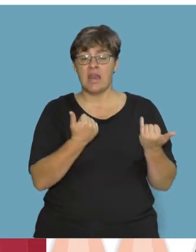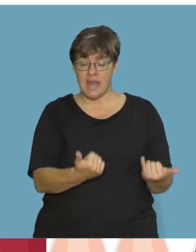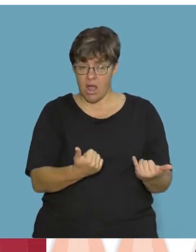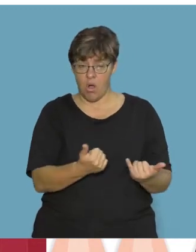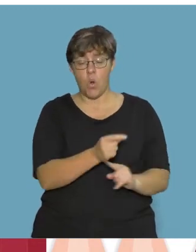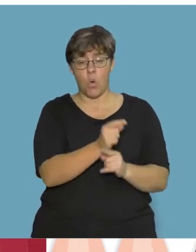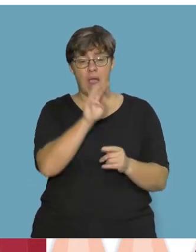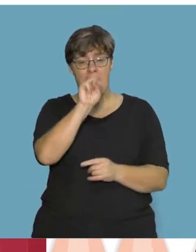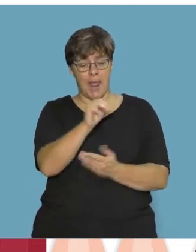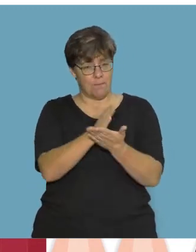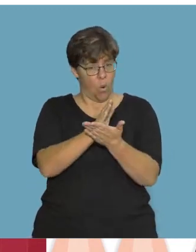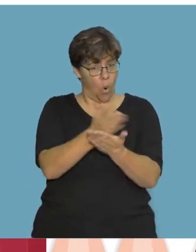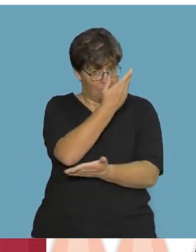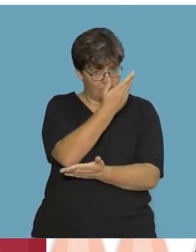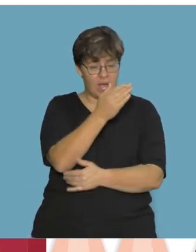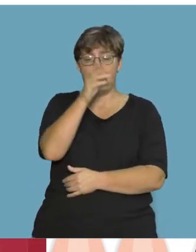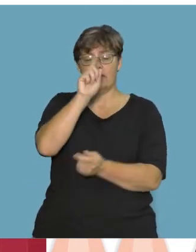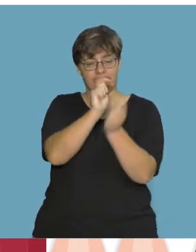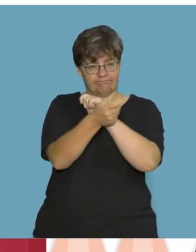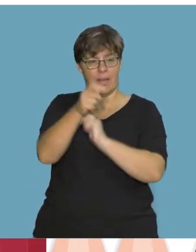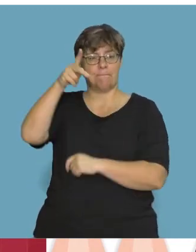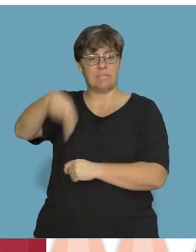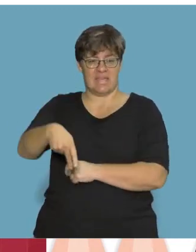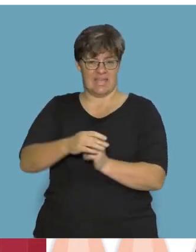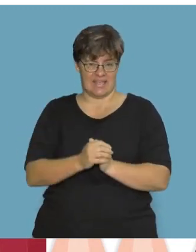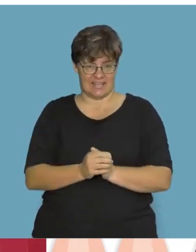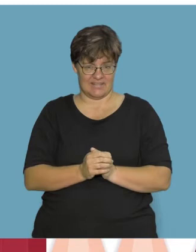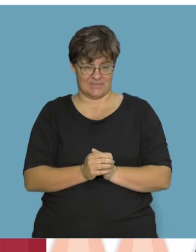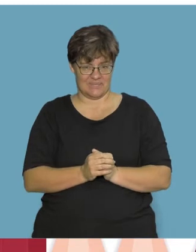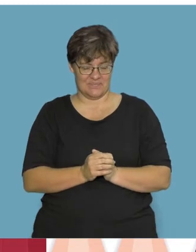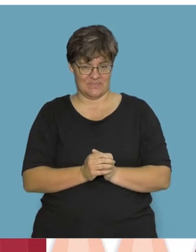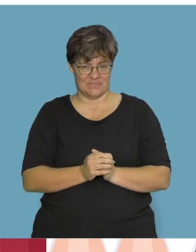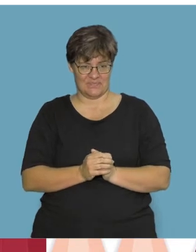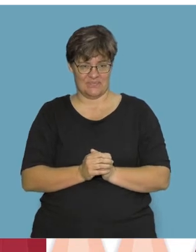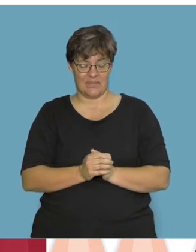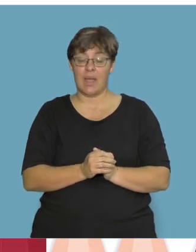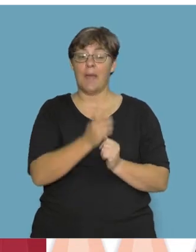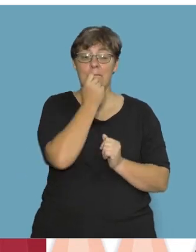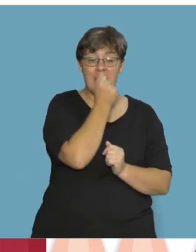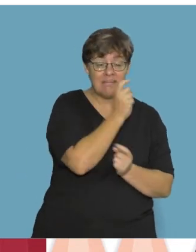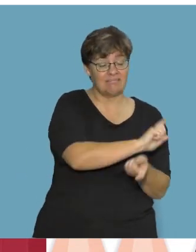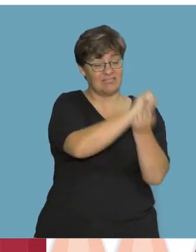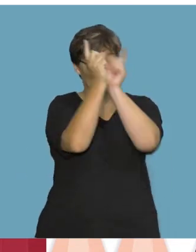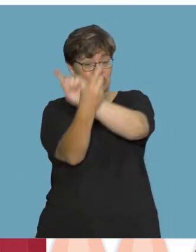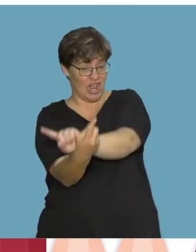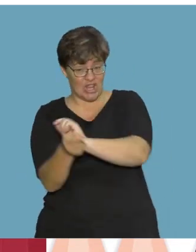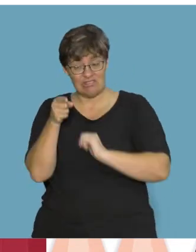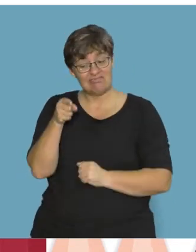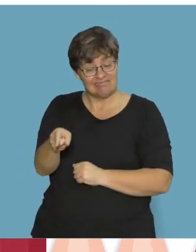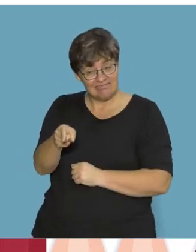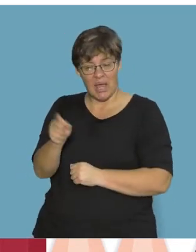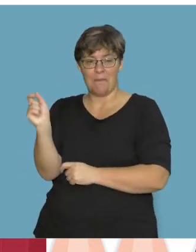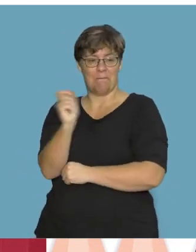Now make a new word. Change M to P. Men becomes